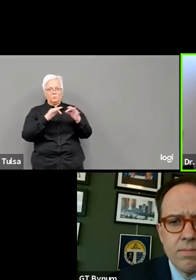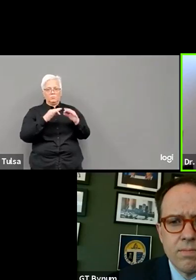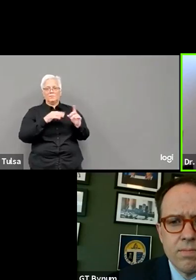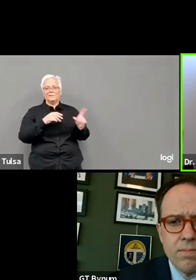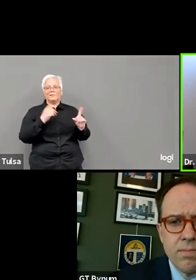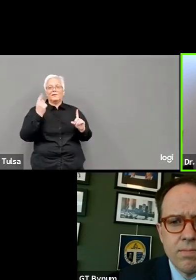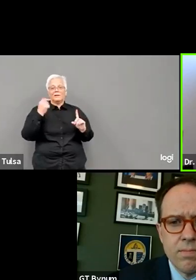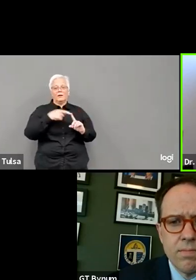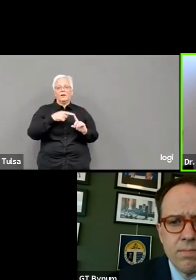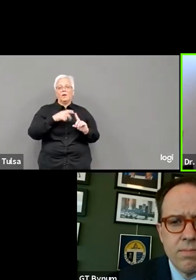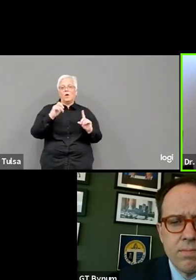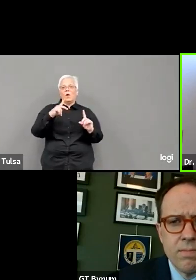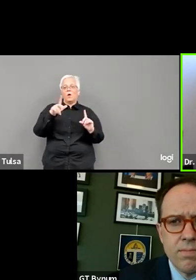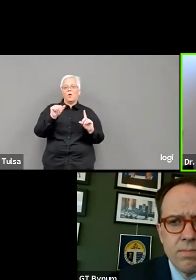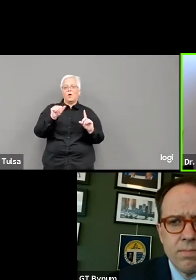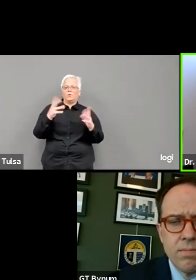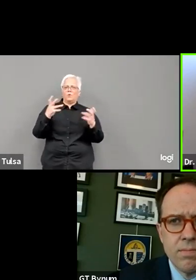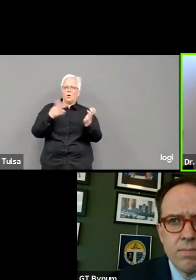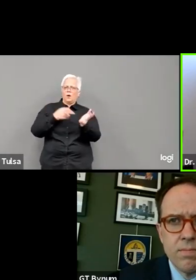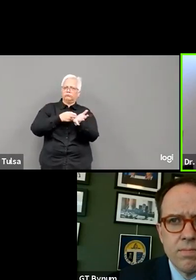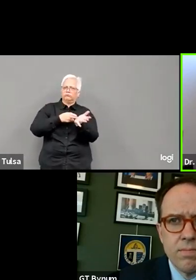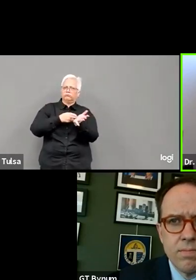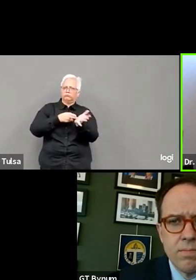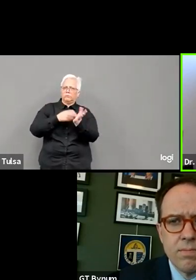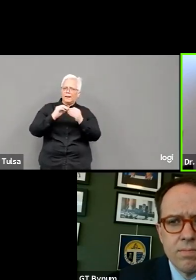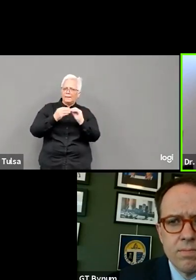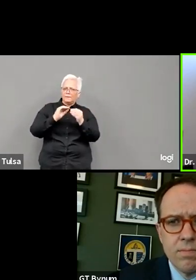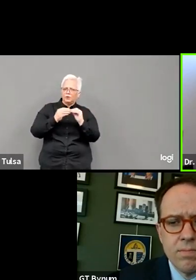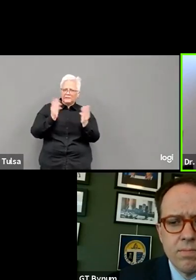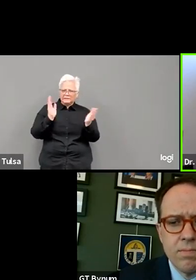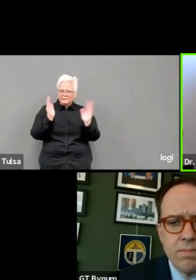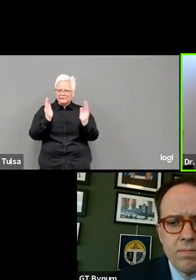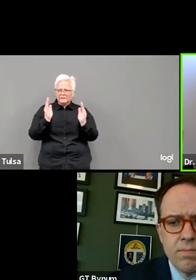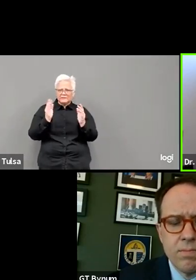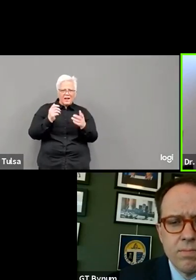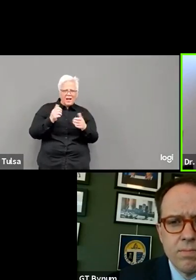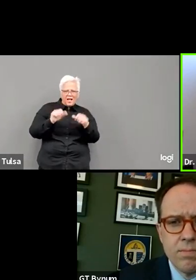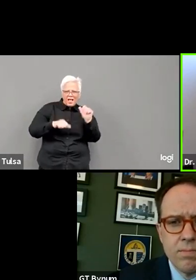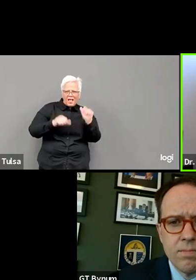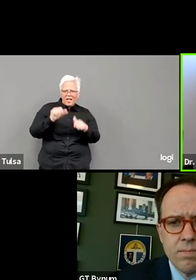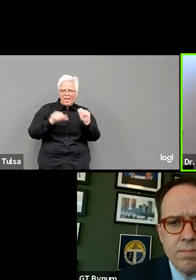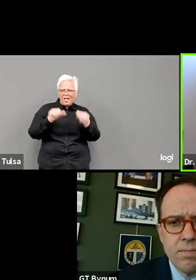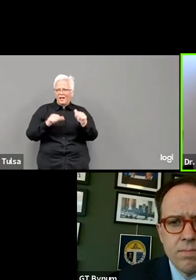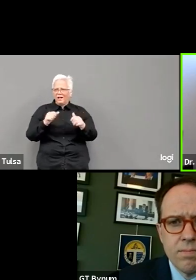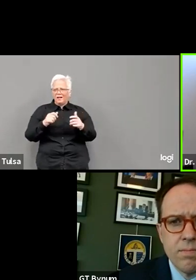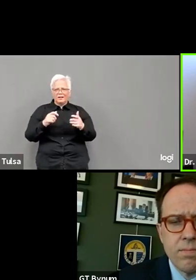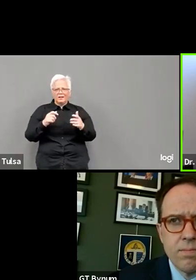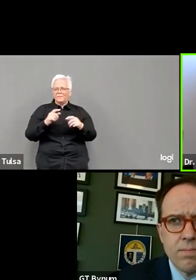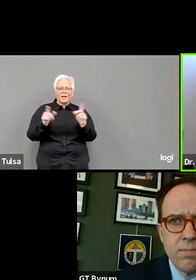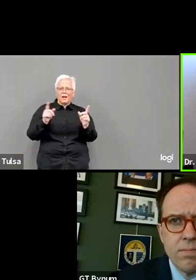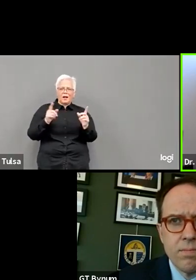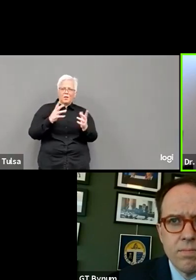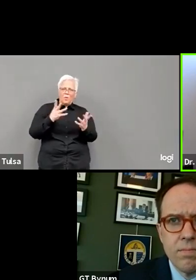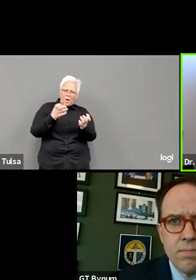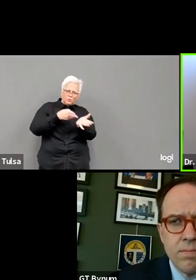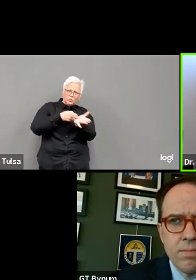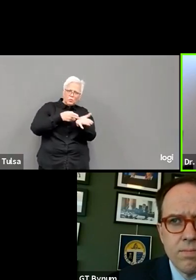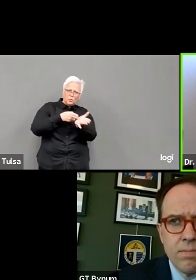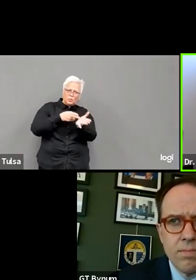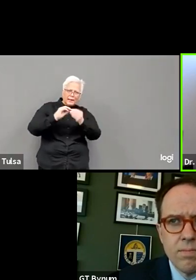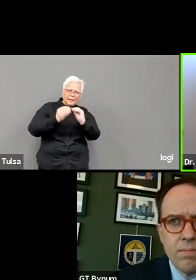They want the truth. Even if it's difficult, even if it's something they don't want to hear, we've got to tell them the truth.